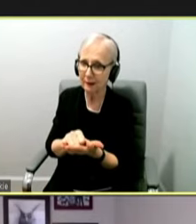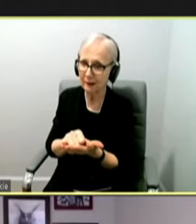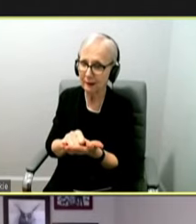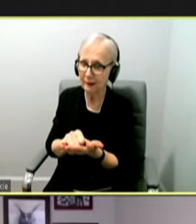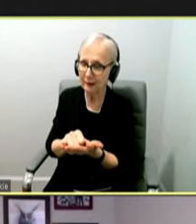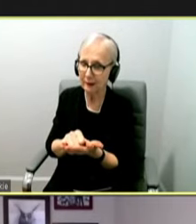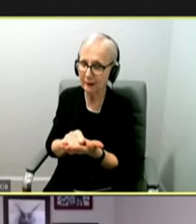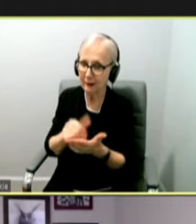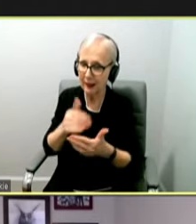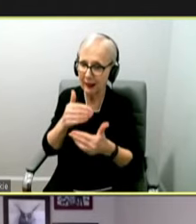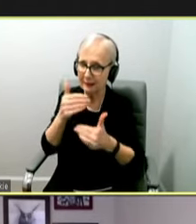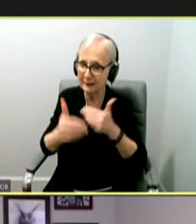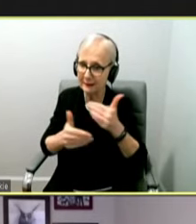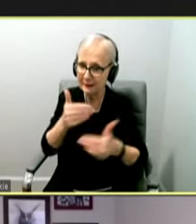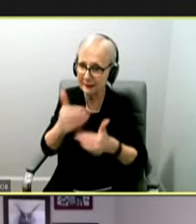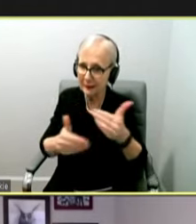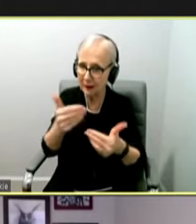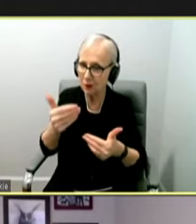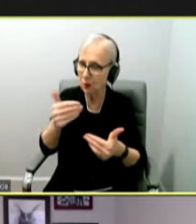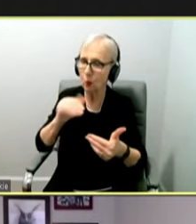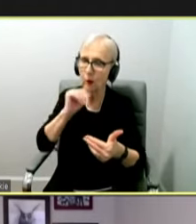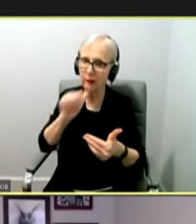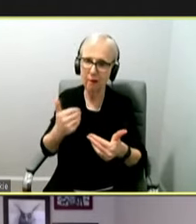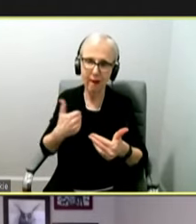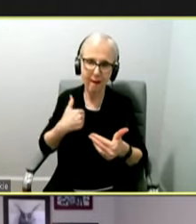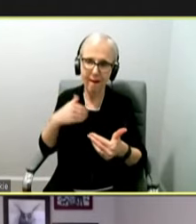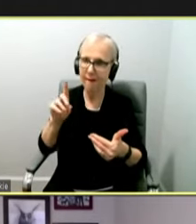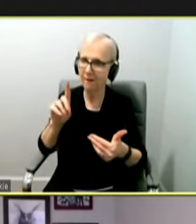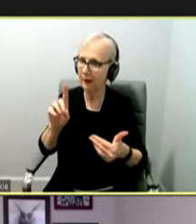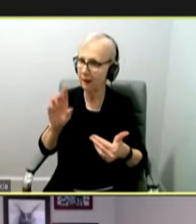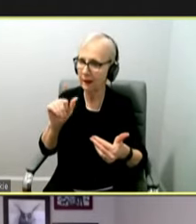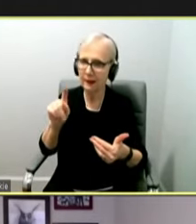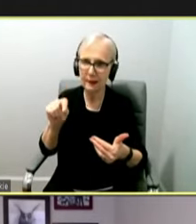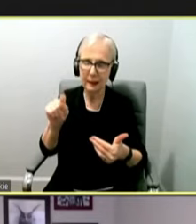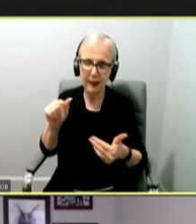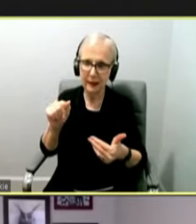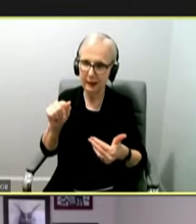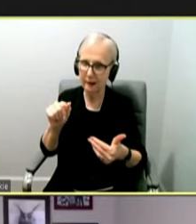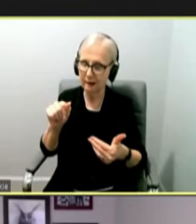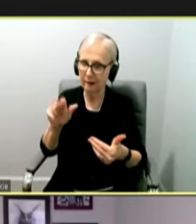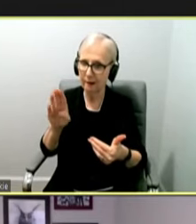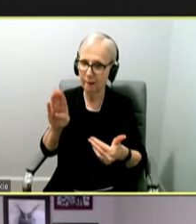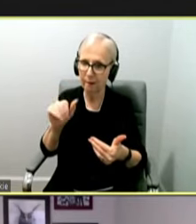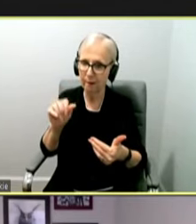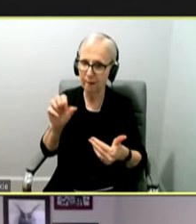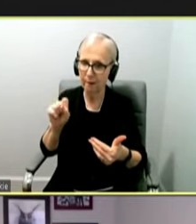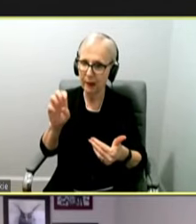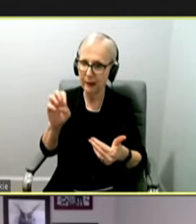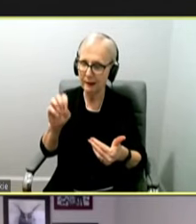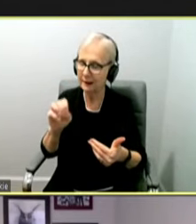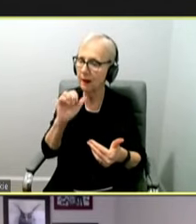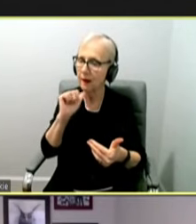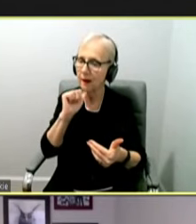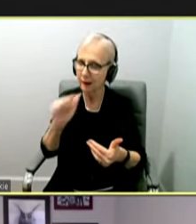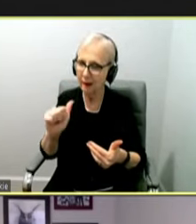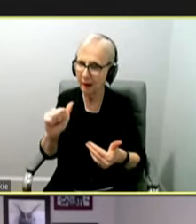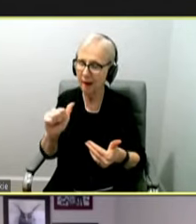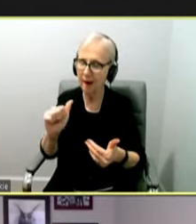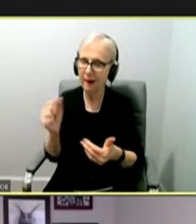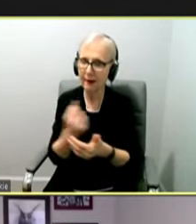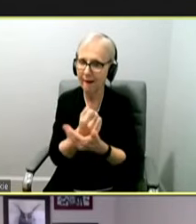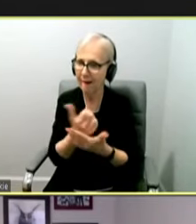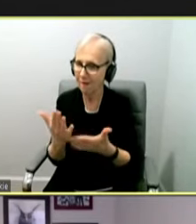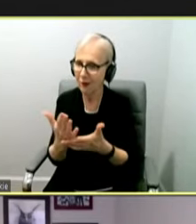sequence out there that we don't have in the database. Now, there's the virus from every single infection is not sequenced. So we don't know